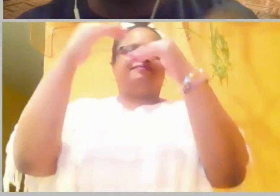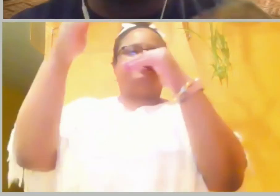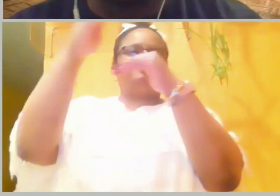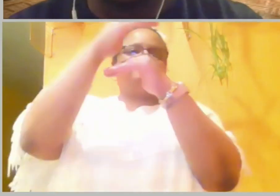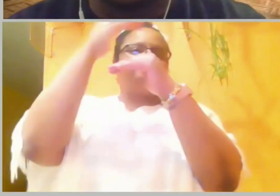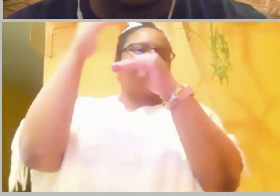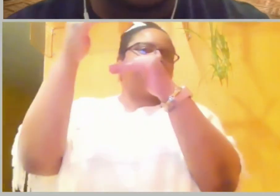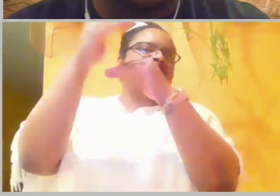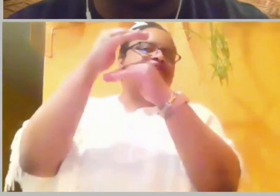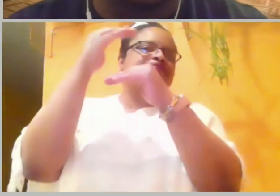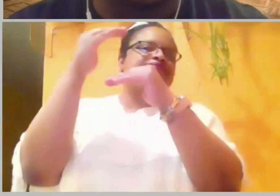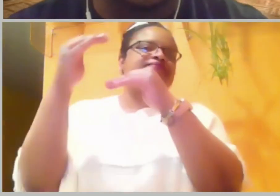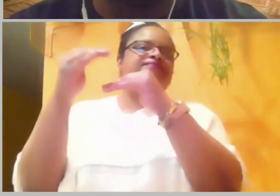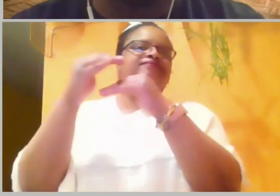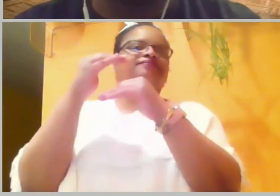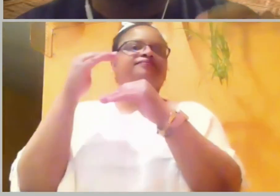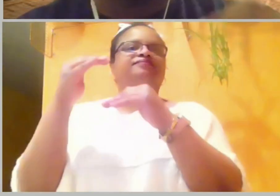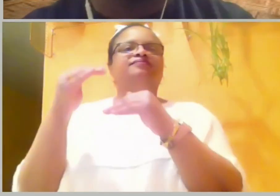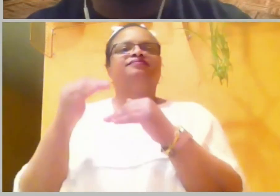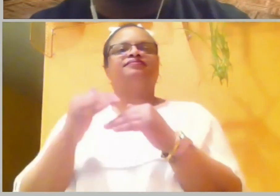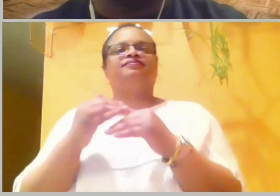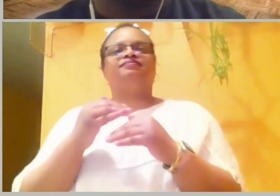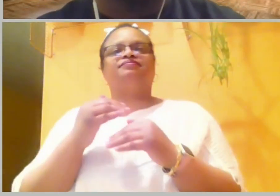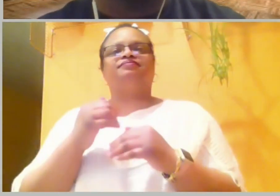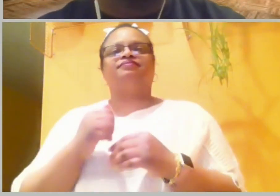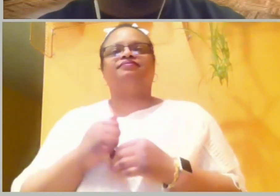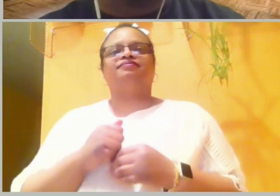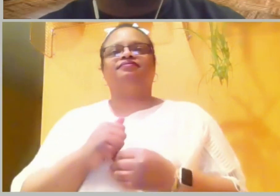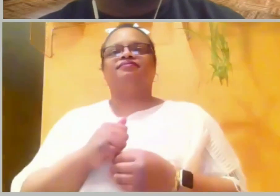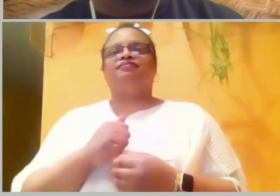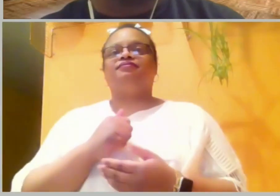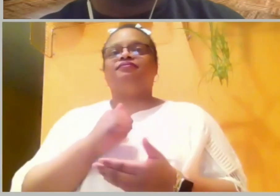heaven above.